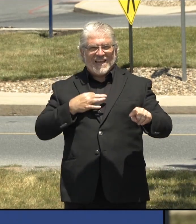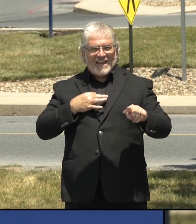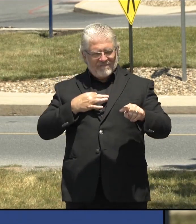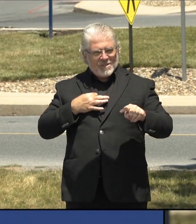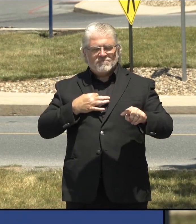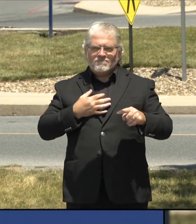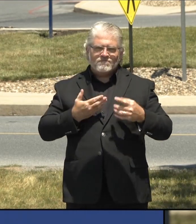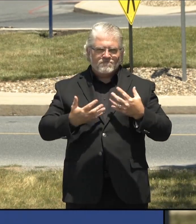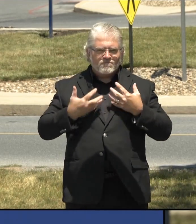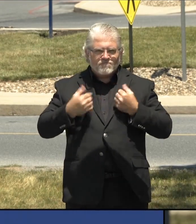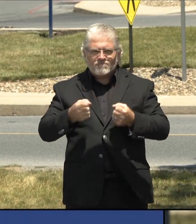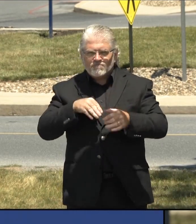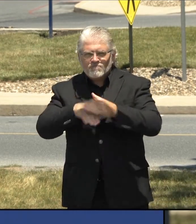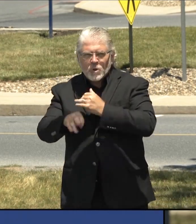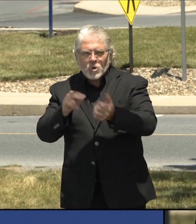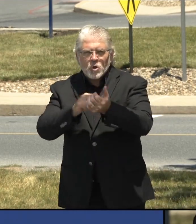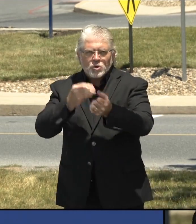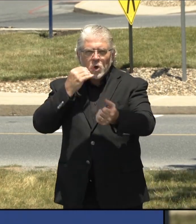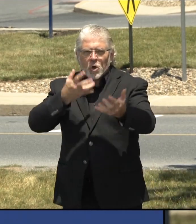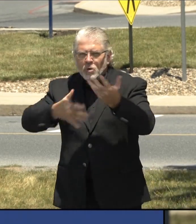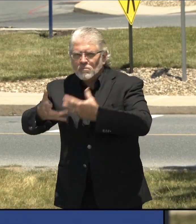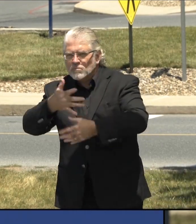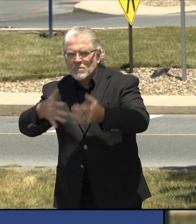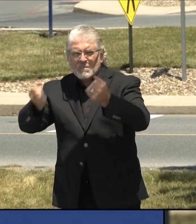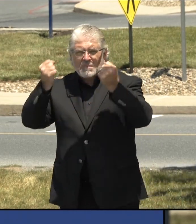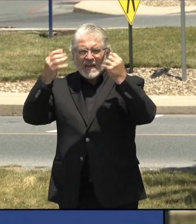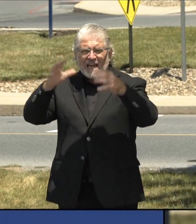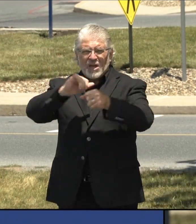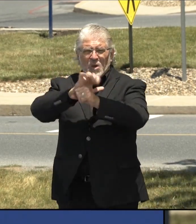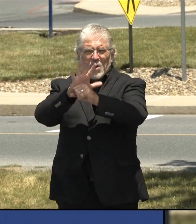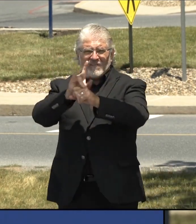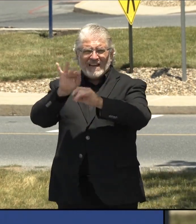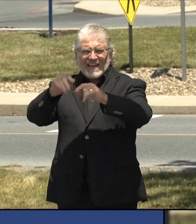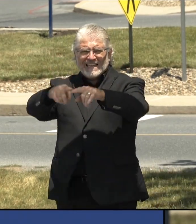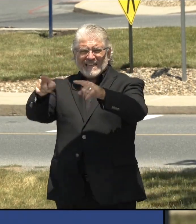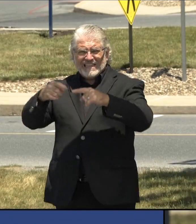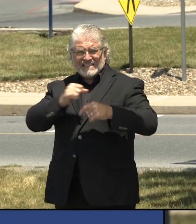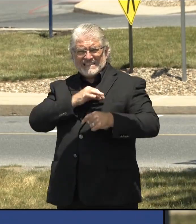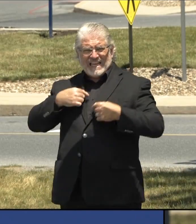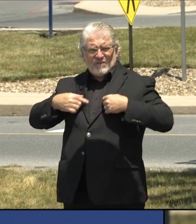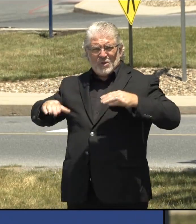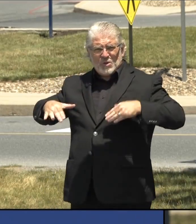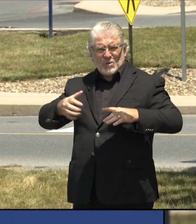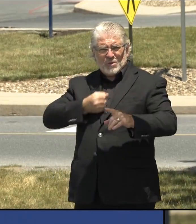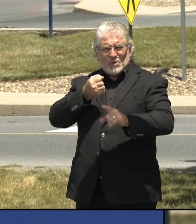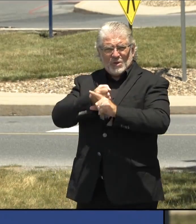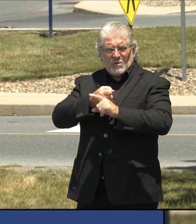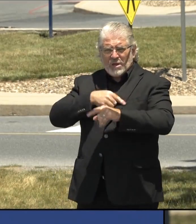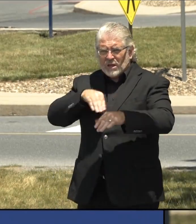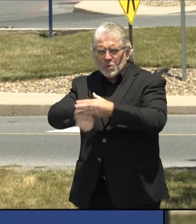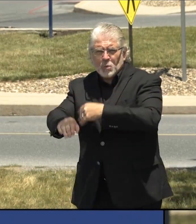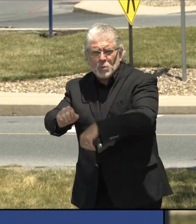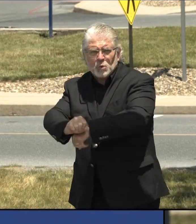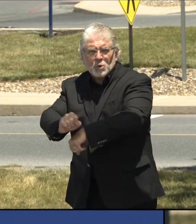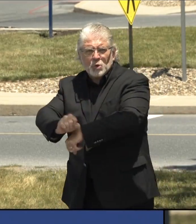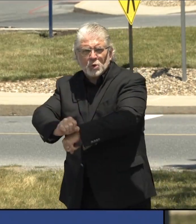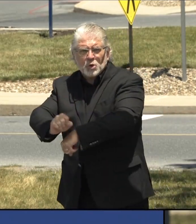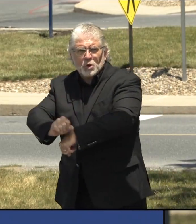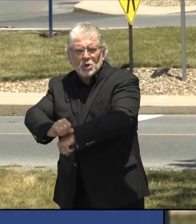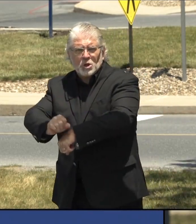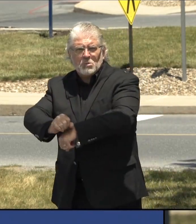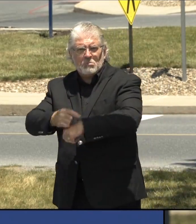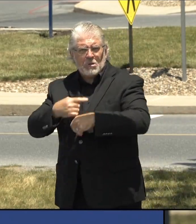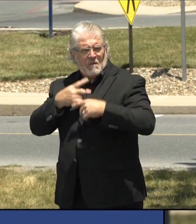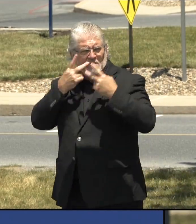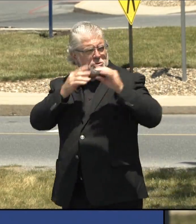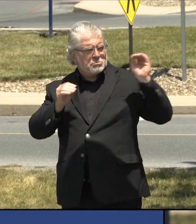COVID-19 and unbeknownst to them, they were asymptomatic or pre-symptomatic and it entered the nursing homes because there were no other visitors in terms of